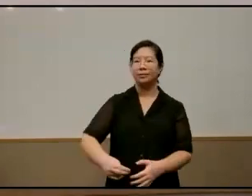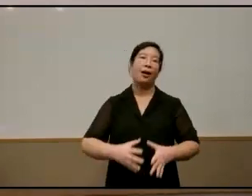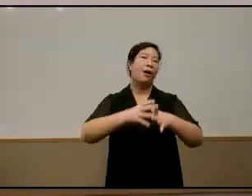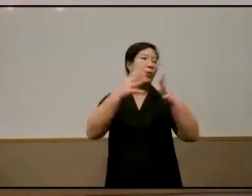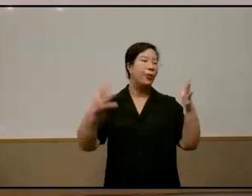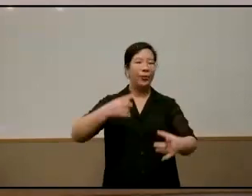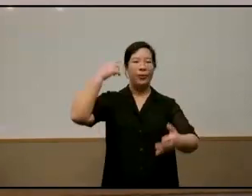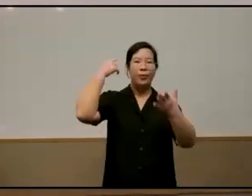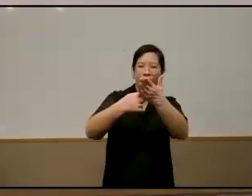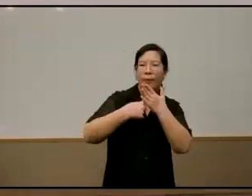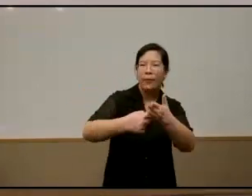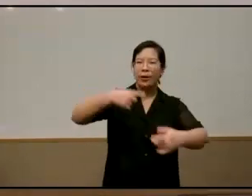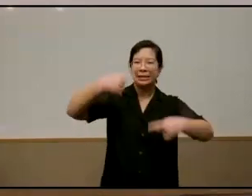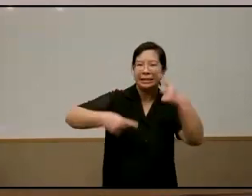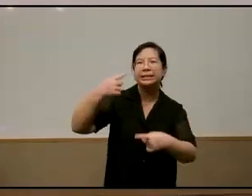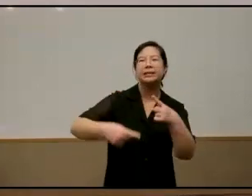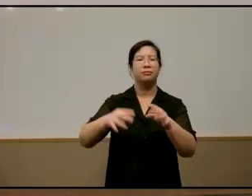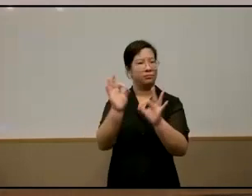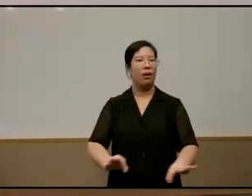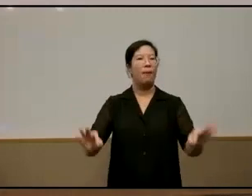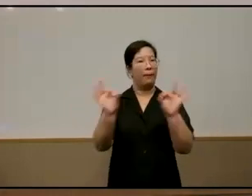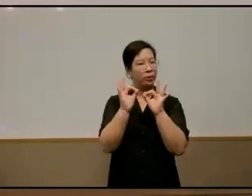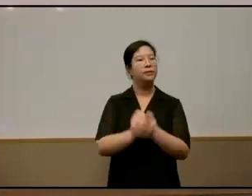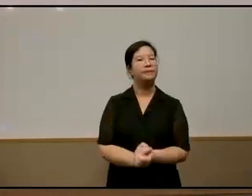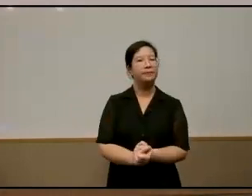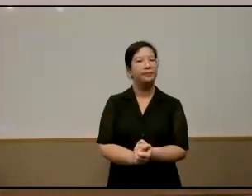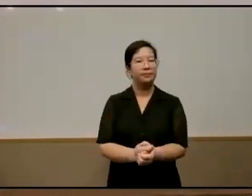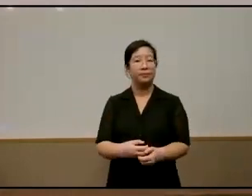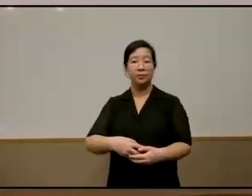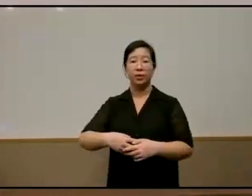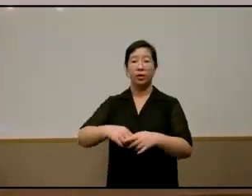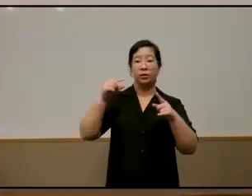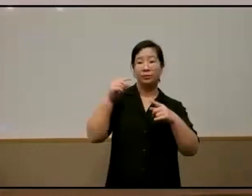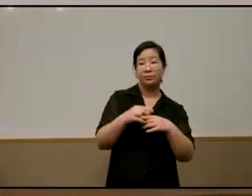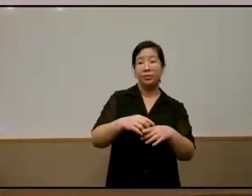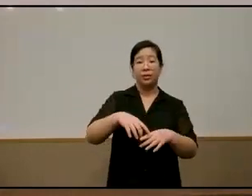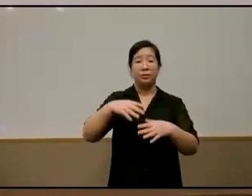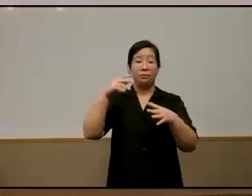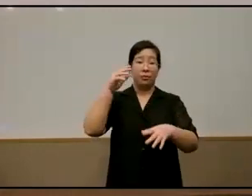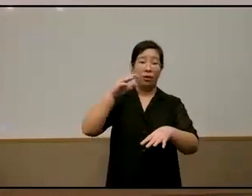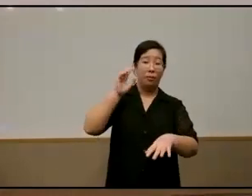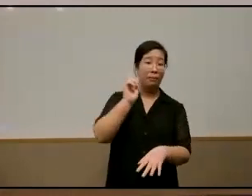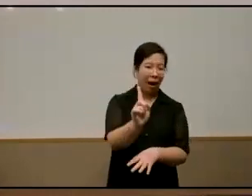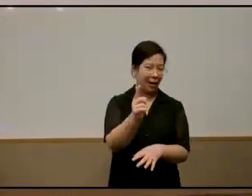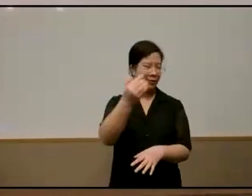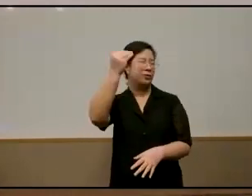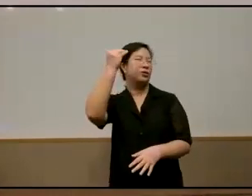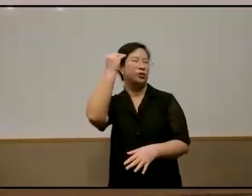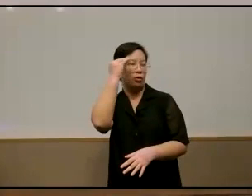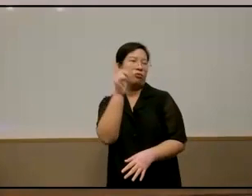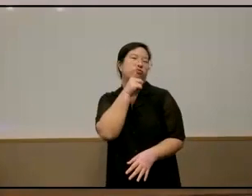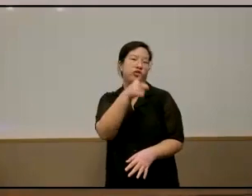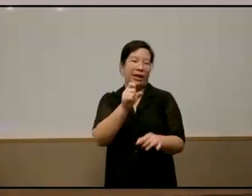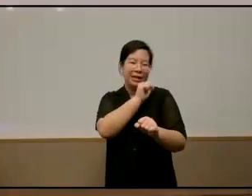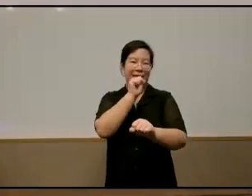discourse amongst its citizens about important issues the word on the street however is that singaporeans tend to be